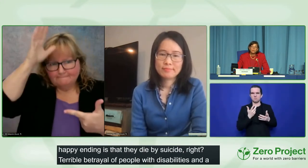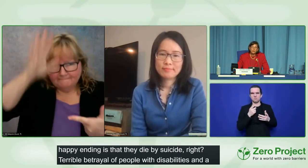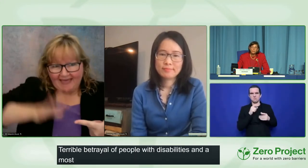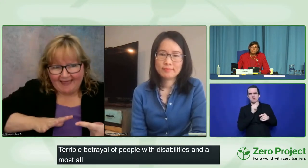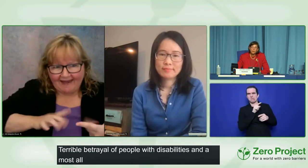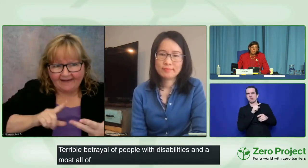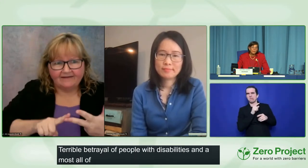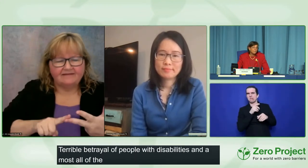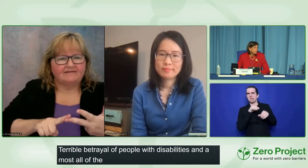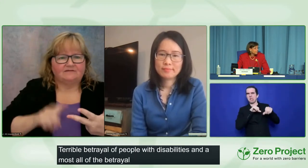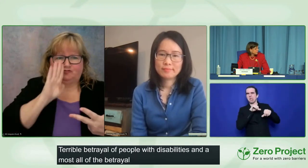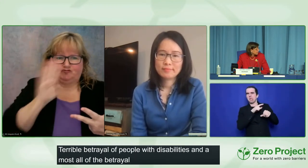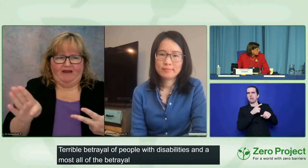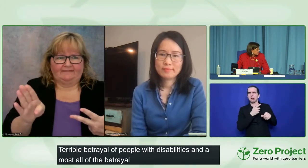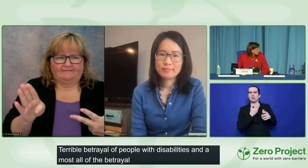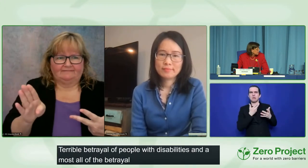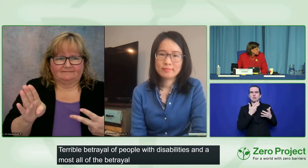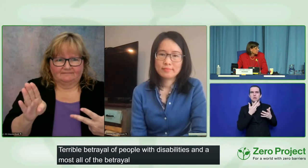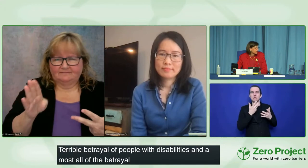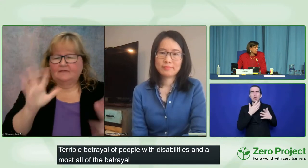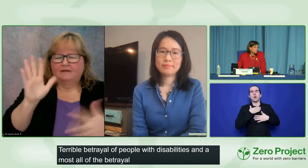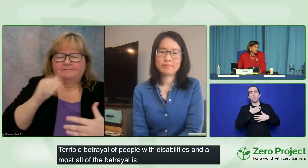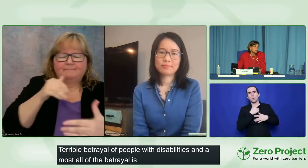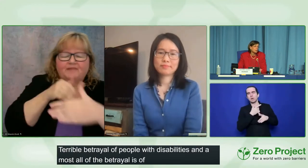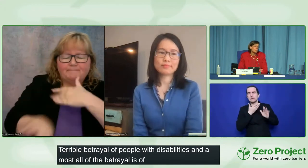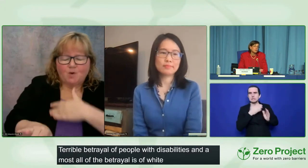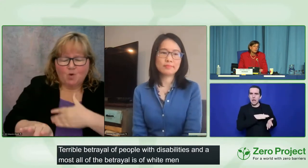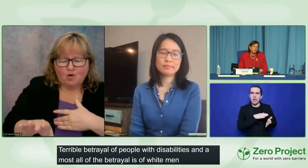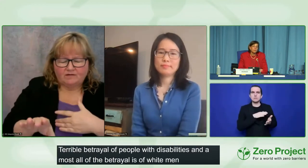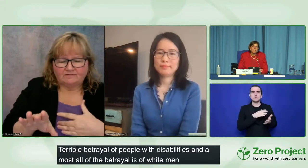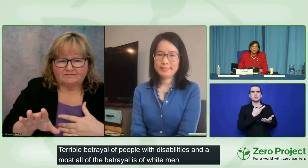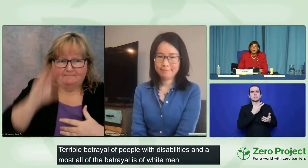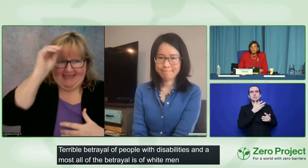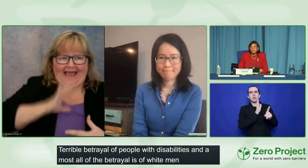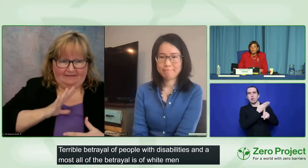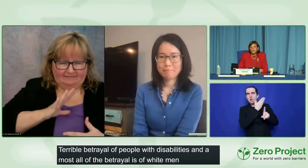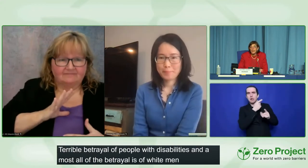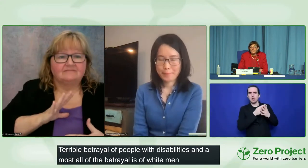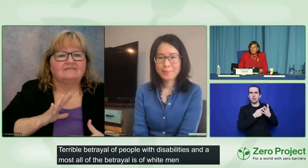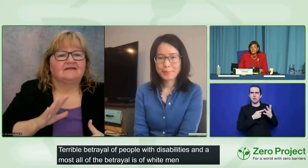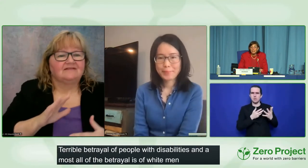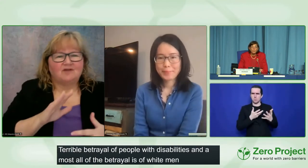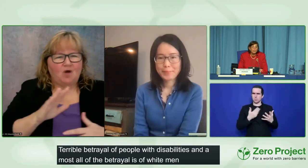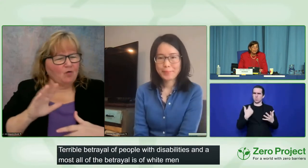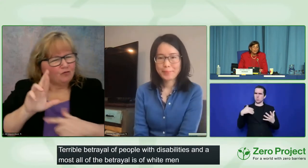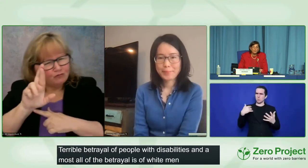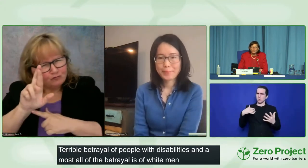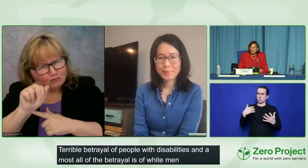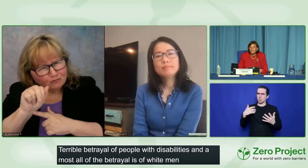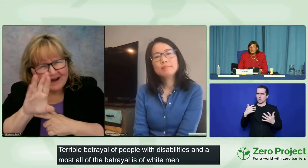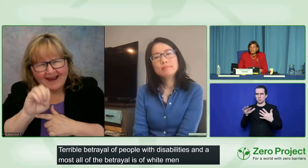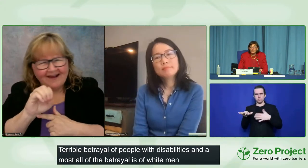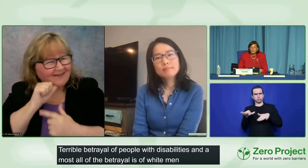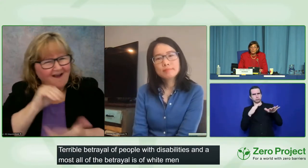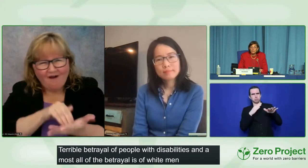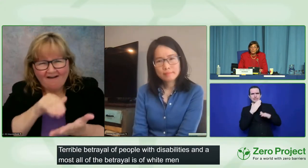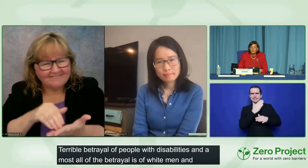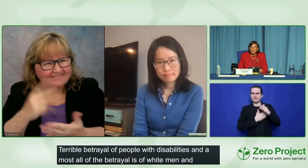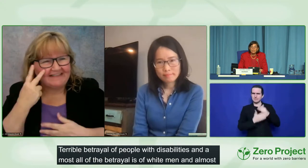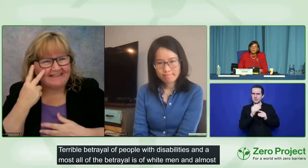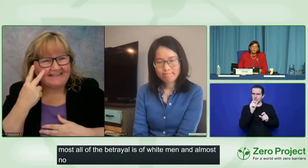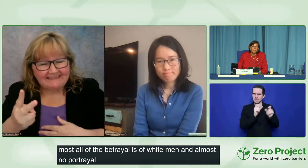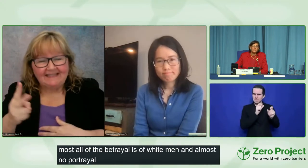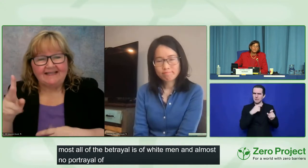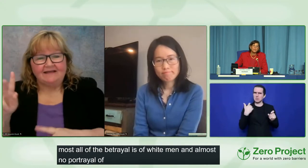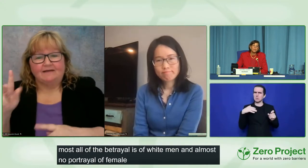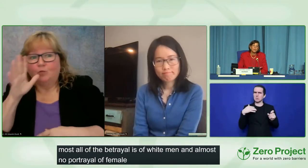Almost no portrayal of people of color with disabilities. So RespectAbility has a team and there are other organizations also